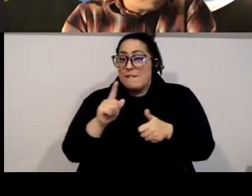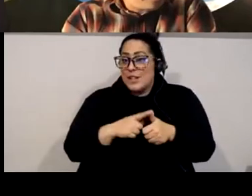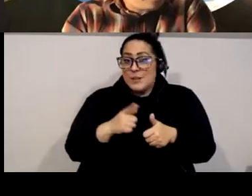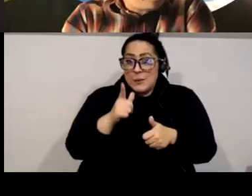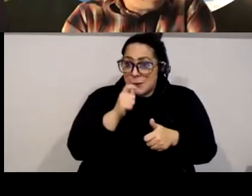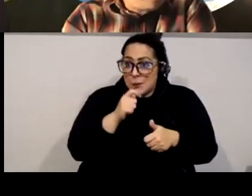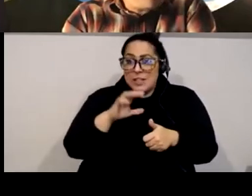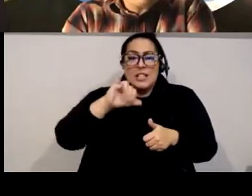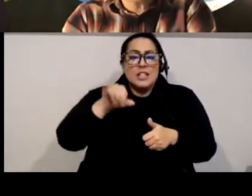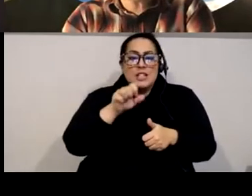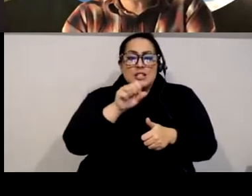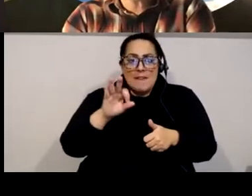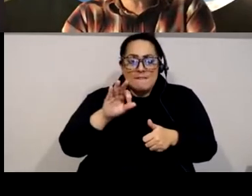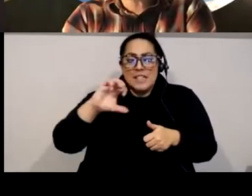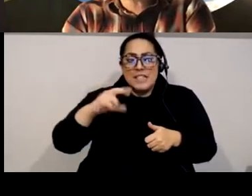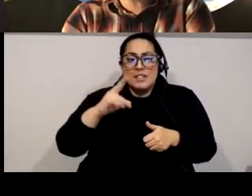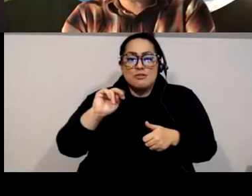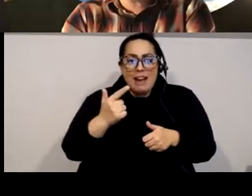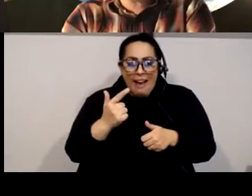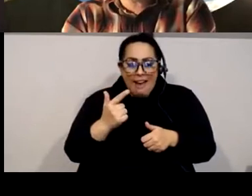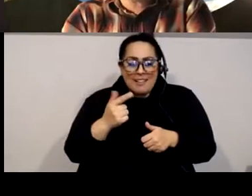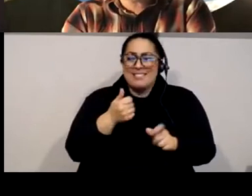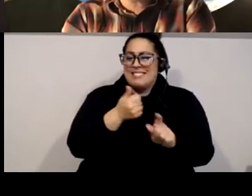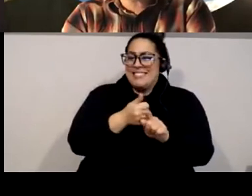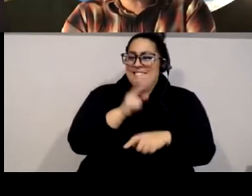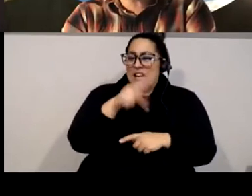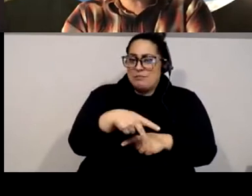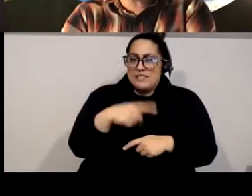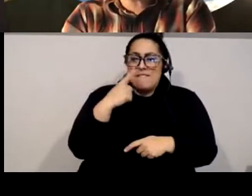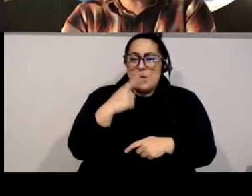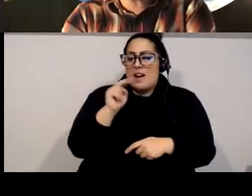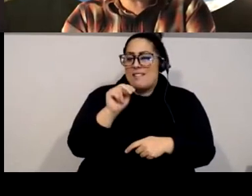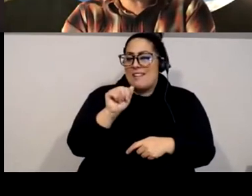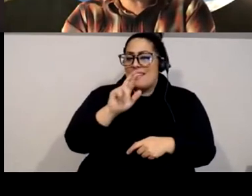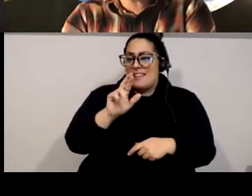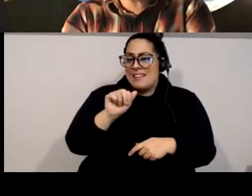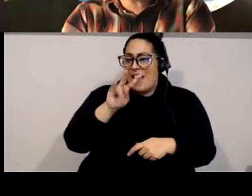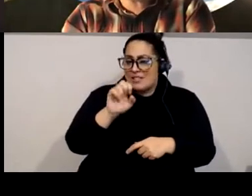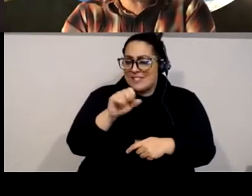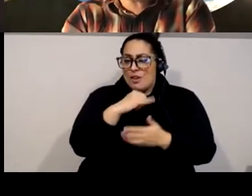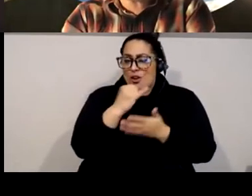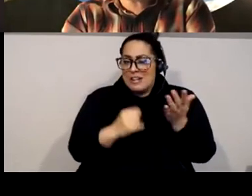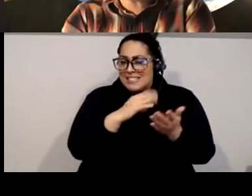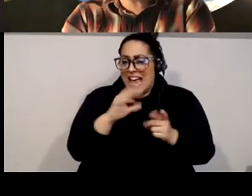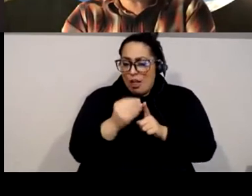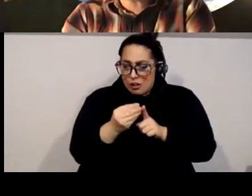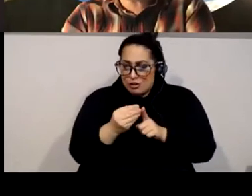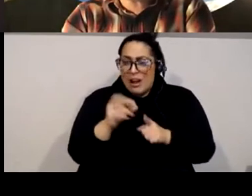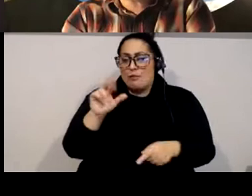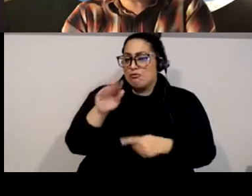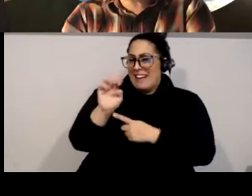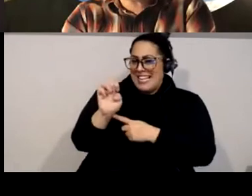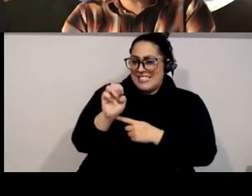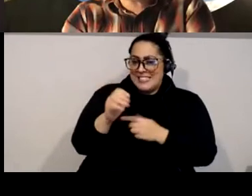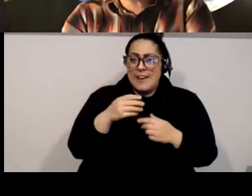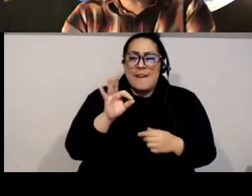Jeff Chang is the Vice President for Narrative Arts and Culture at Race Forward and the co-founder of online